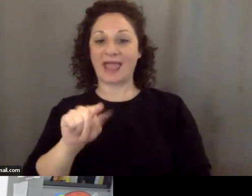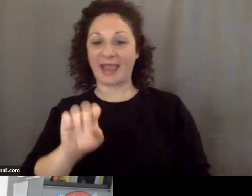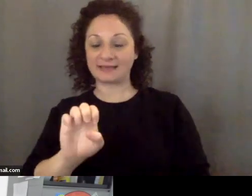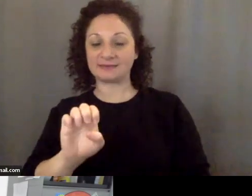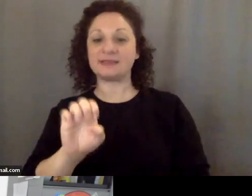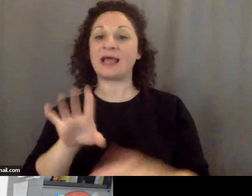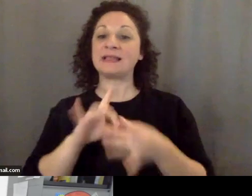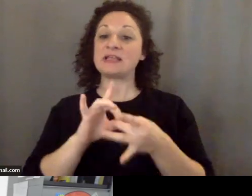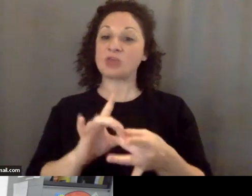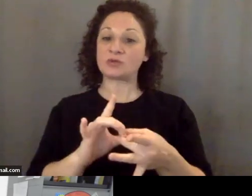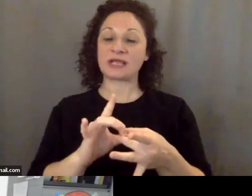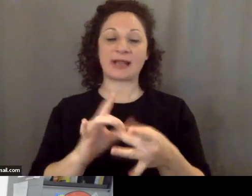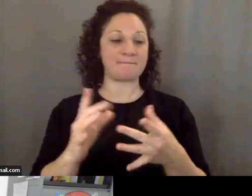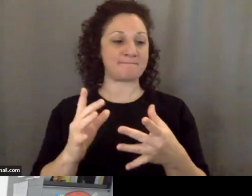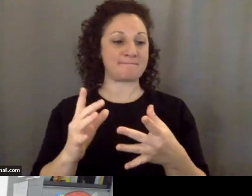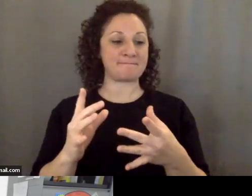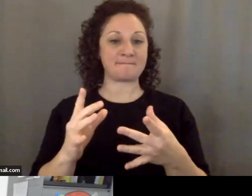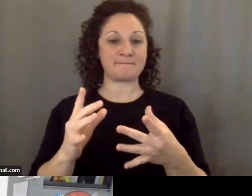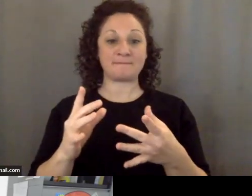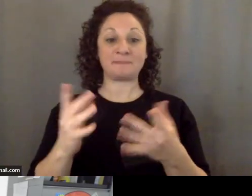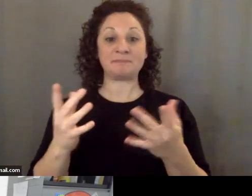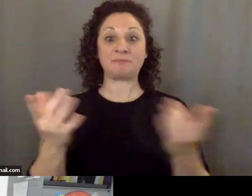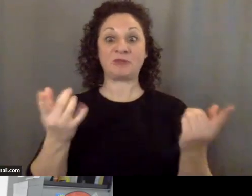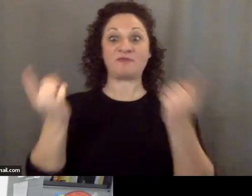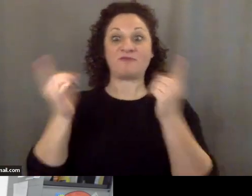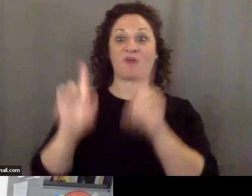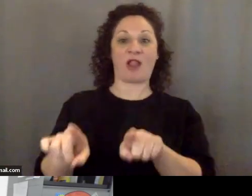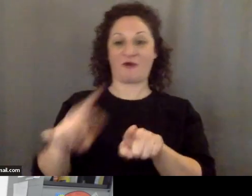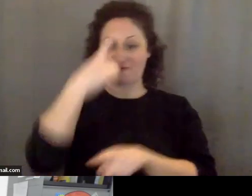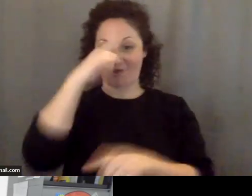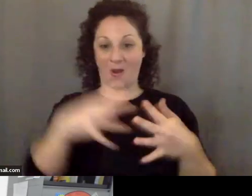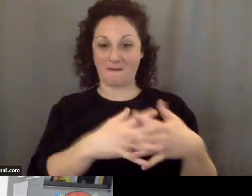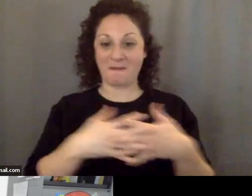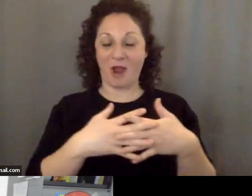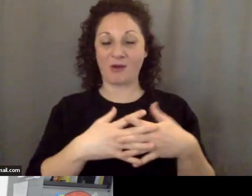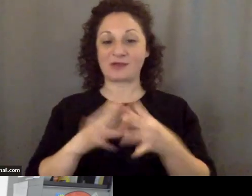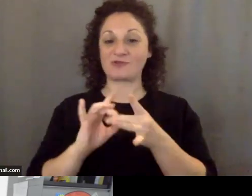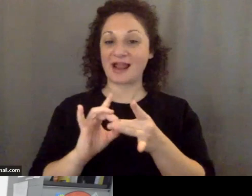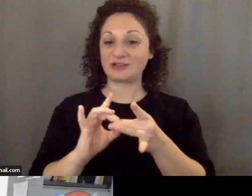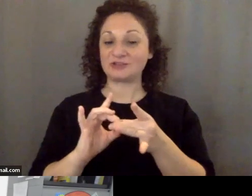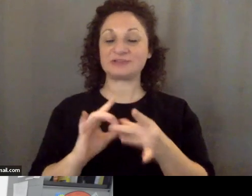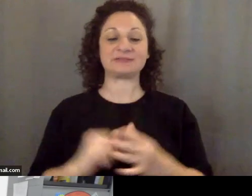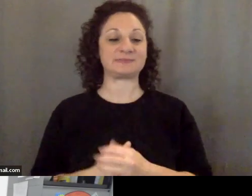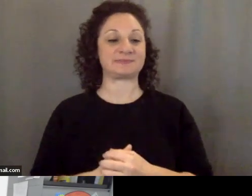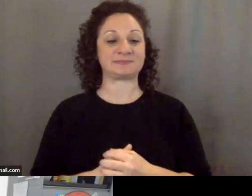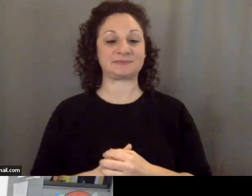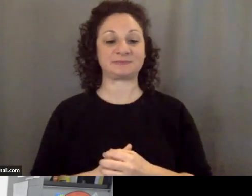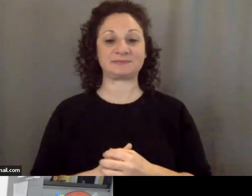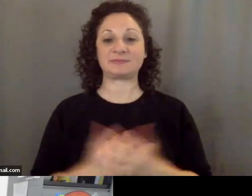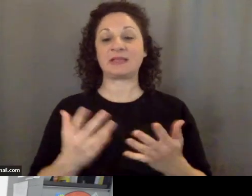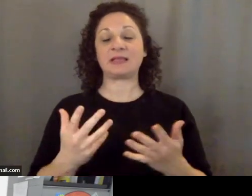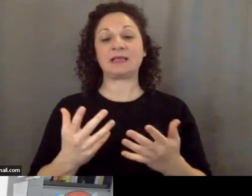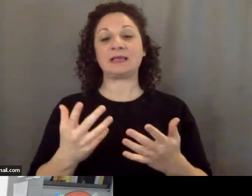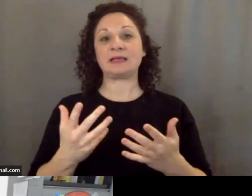fallout to Sino-American relations. And this simply couldn't have